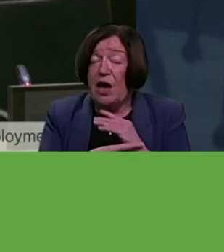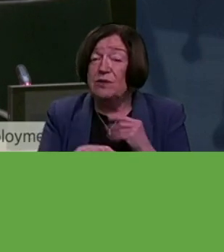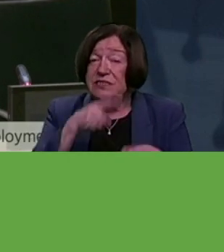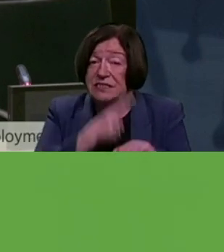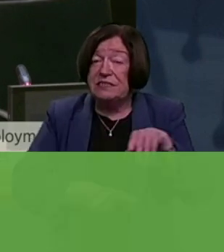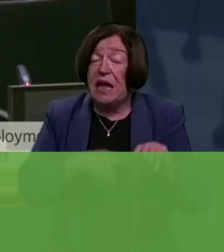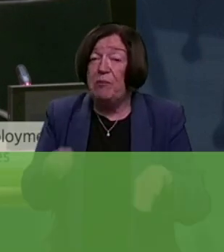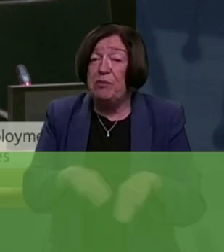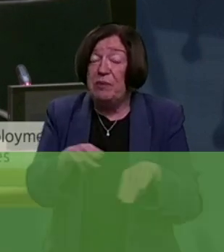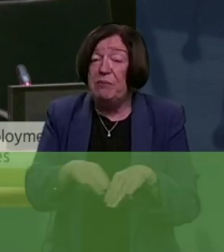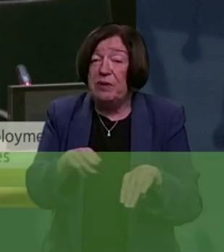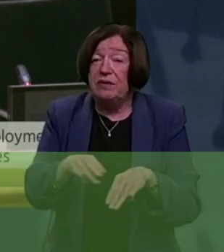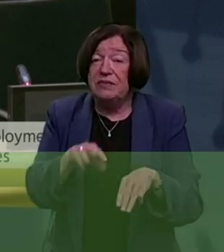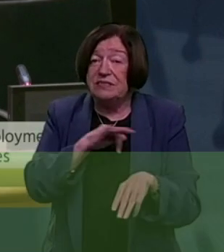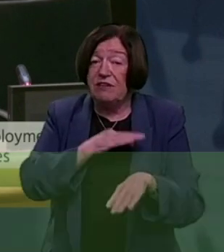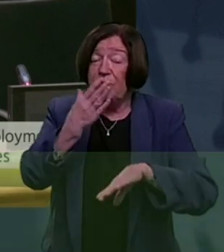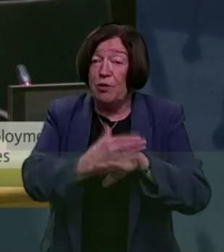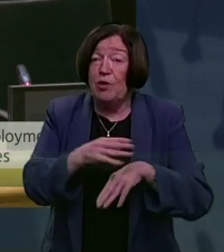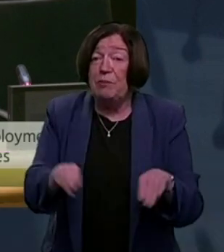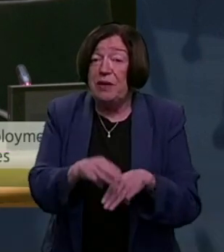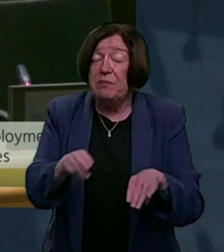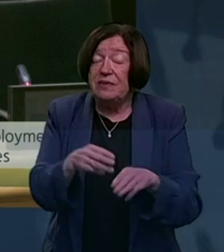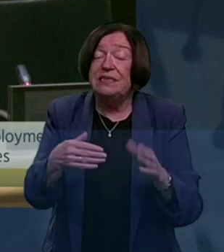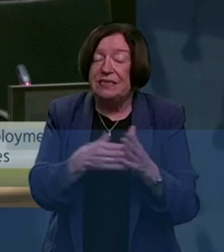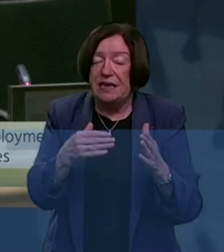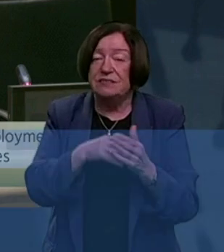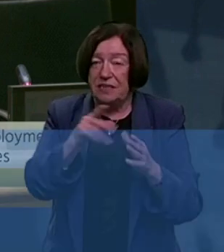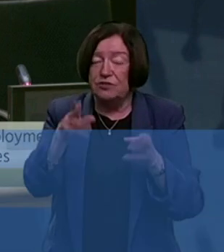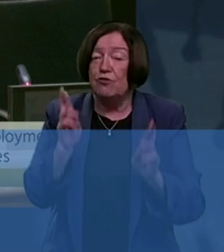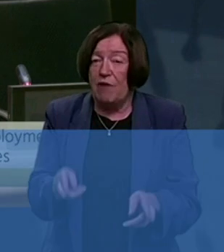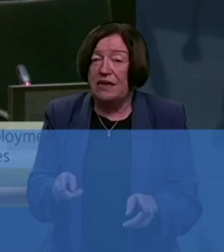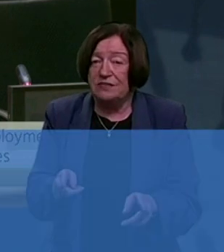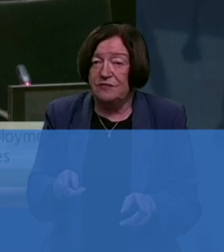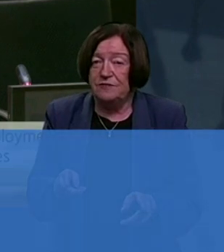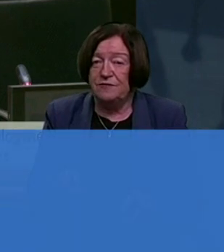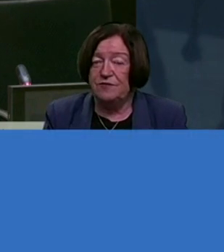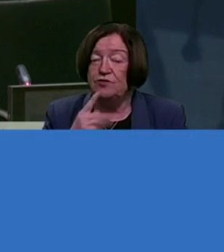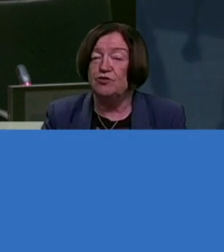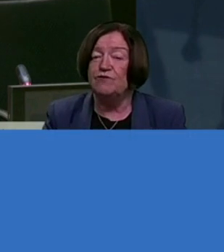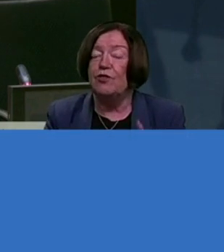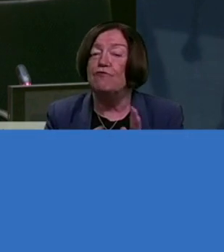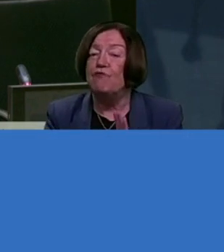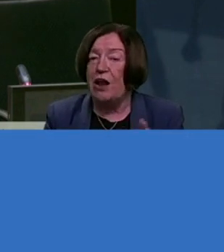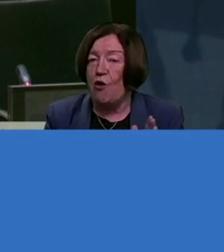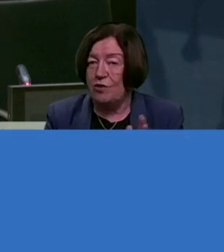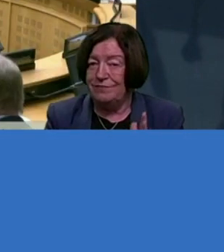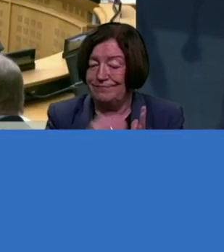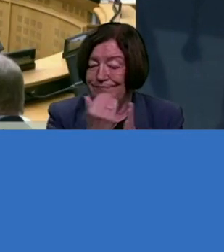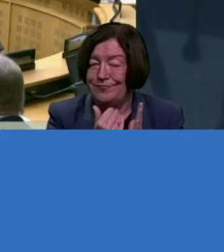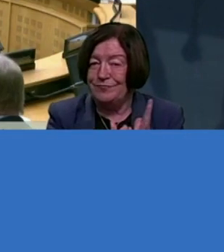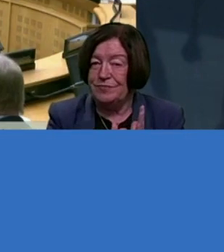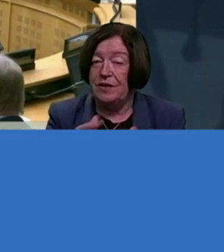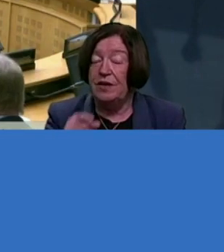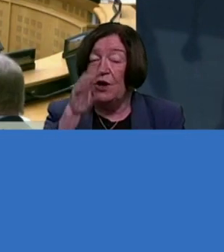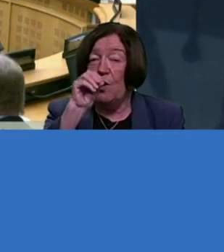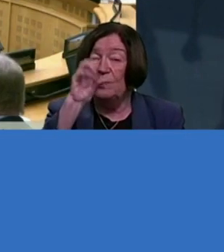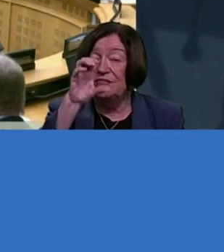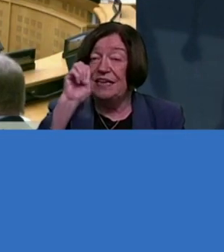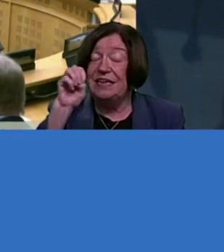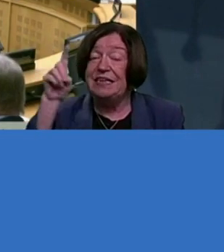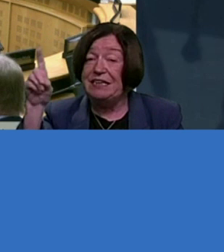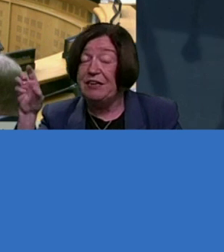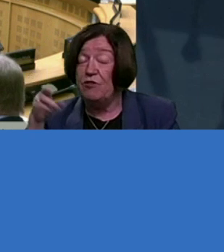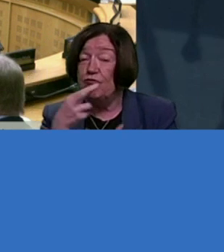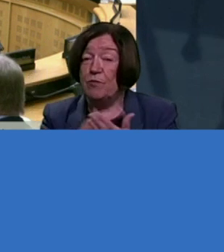self-employed people. Yeah, that's correct. But just for the record, according to the OECD report